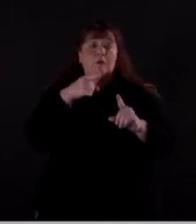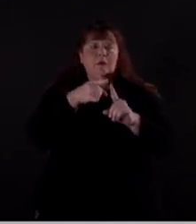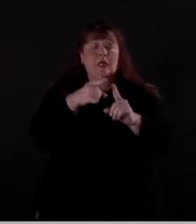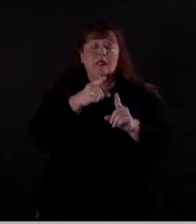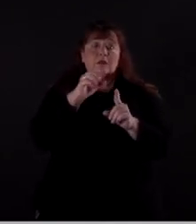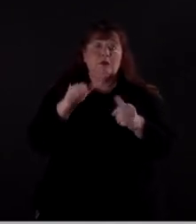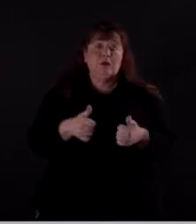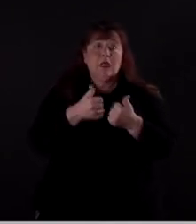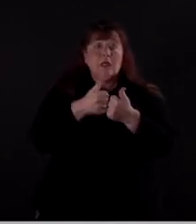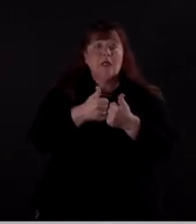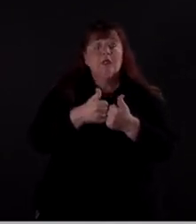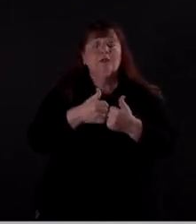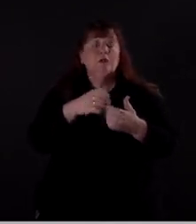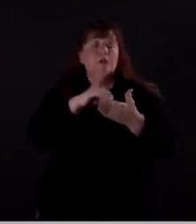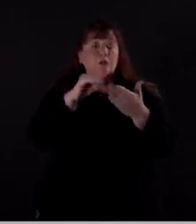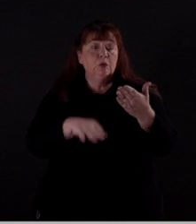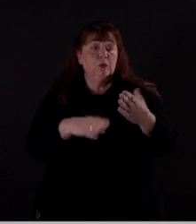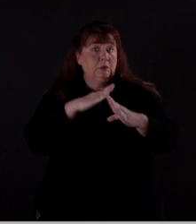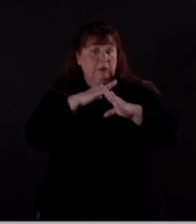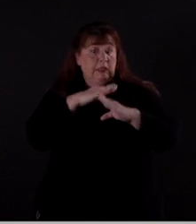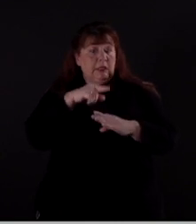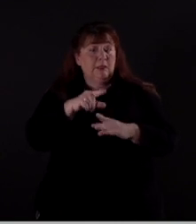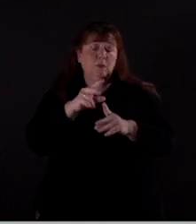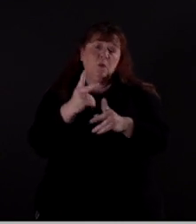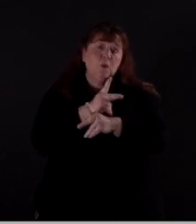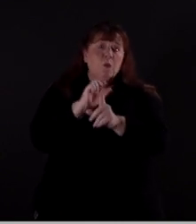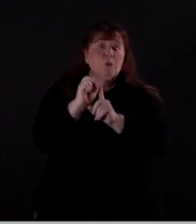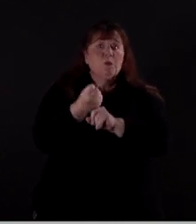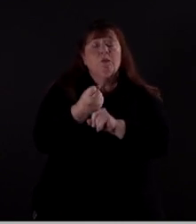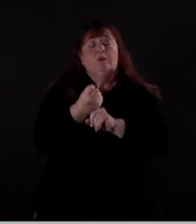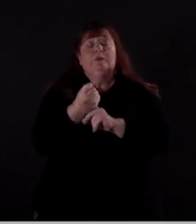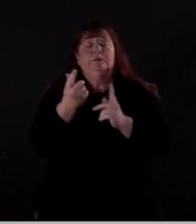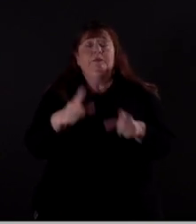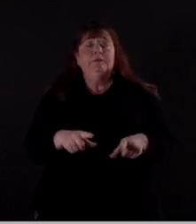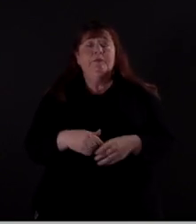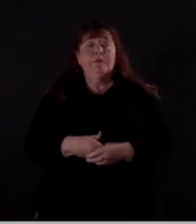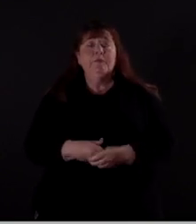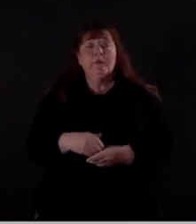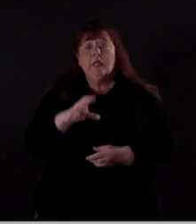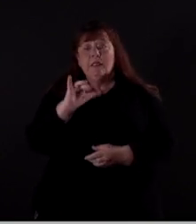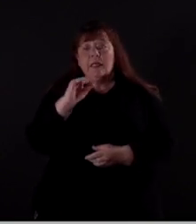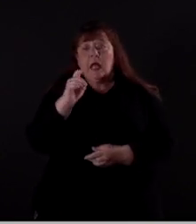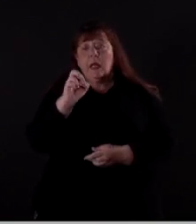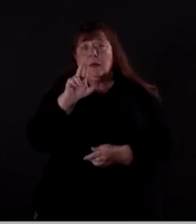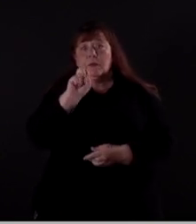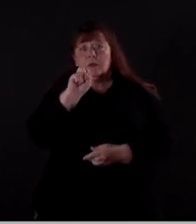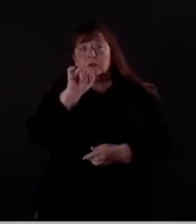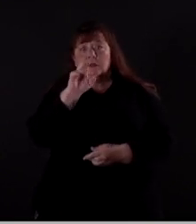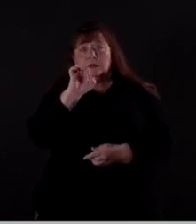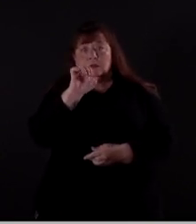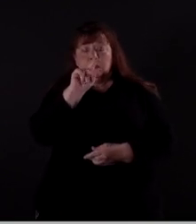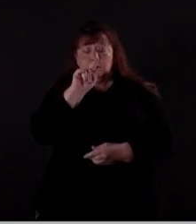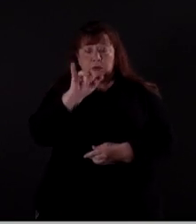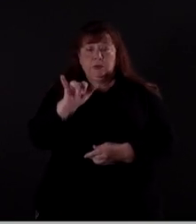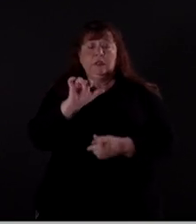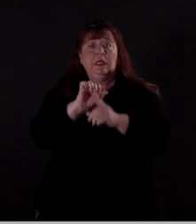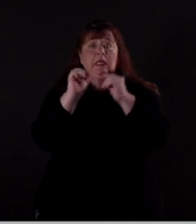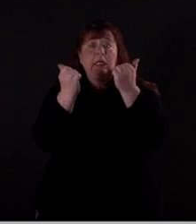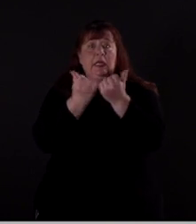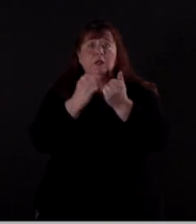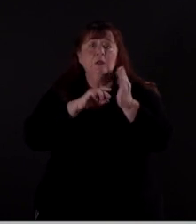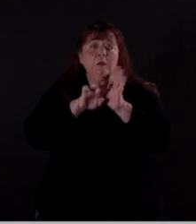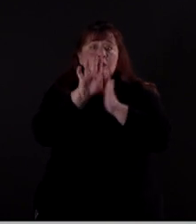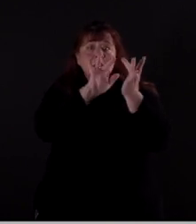protecting students on campus from the worst-case scenarios. The Cybersecurity and Infrastructure Security Agency builds